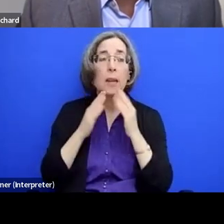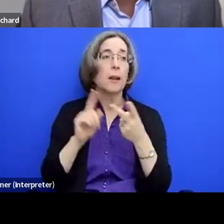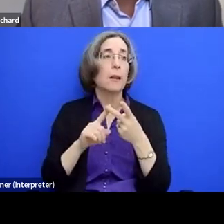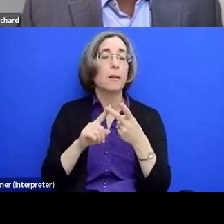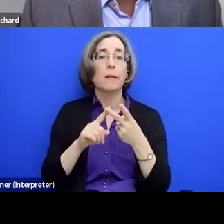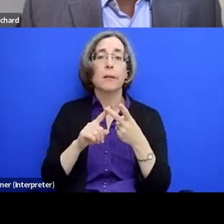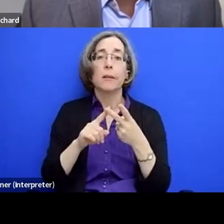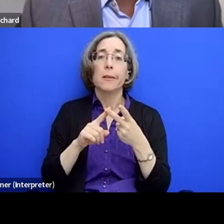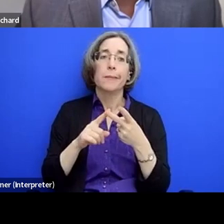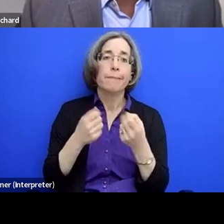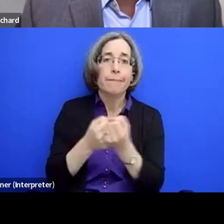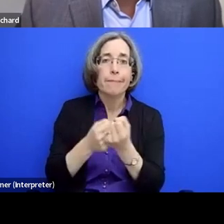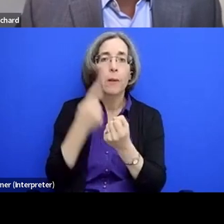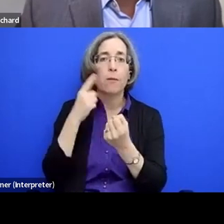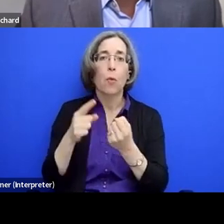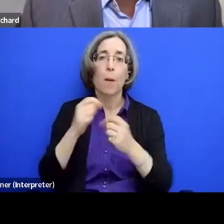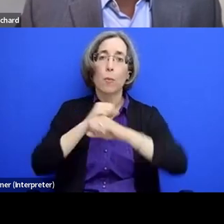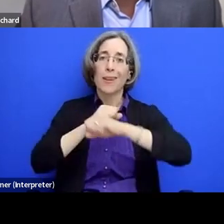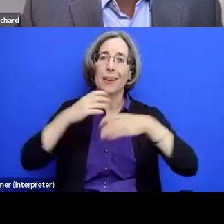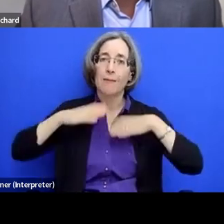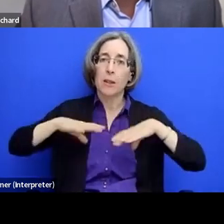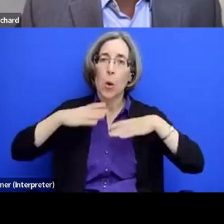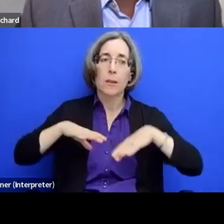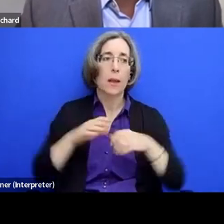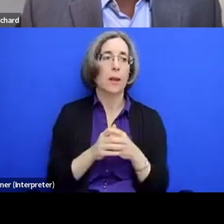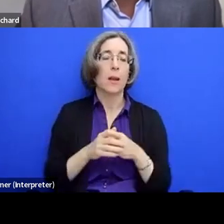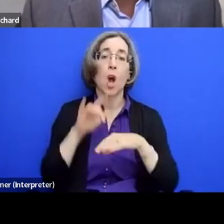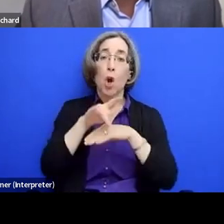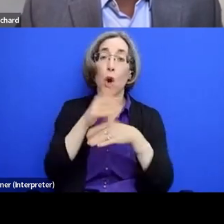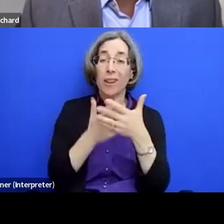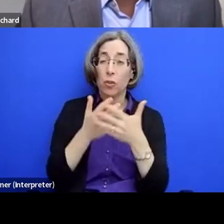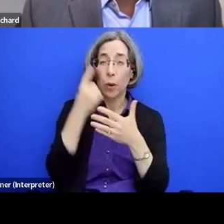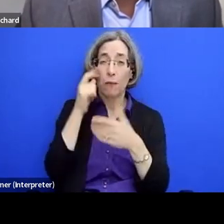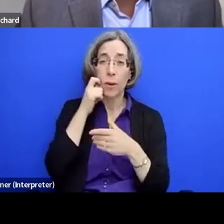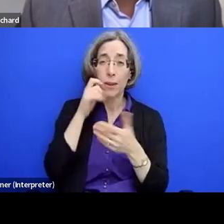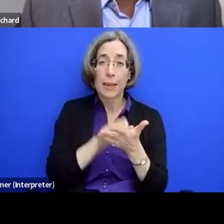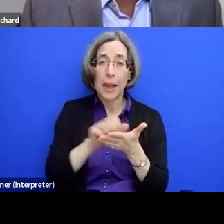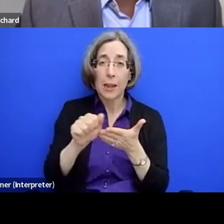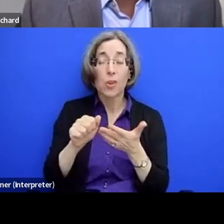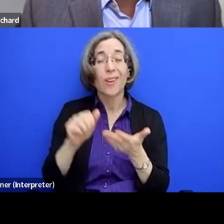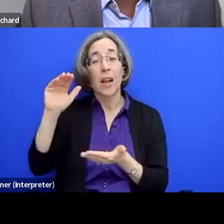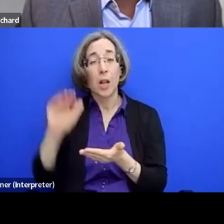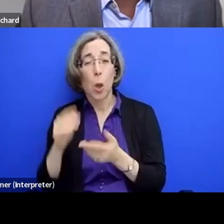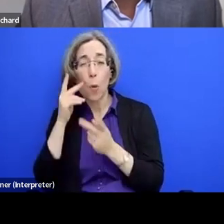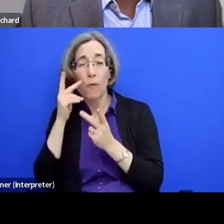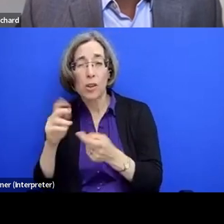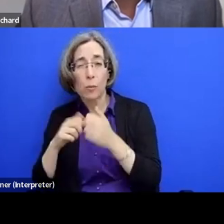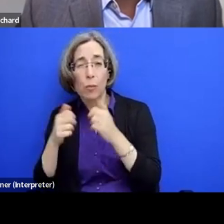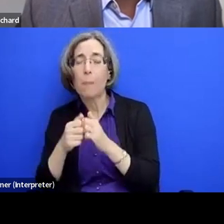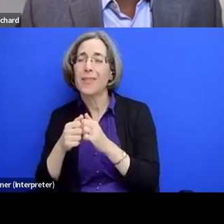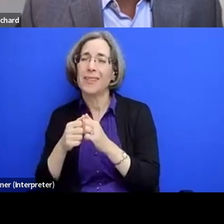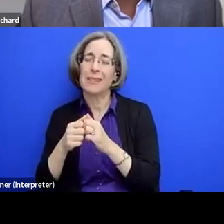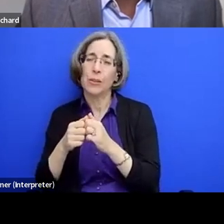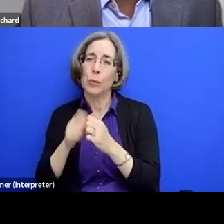screening early for skin cancers. Um, the, the low vision problems tend to be really, really complex. So there are like